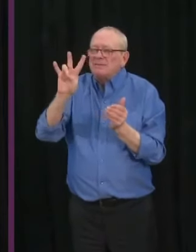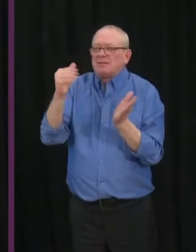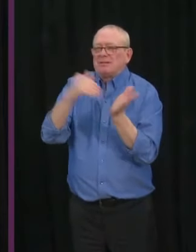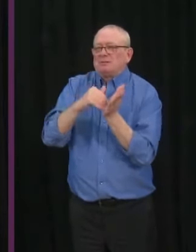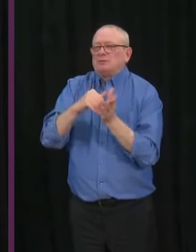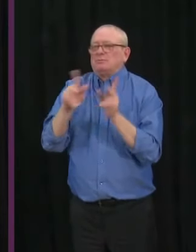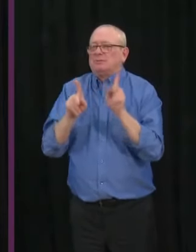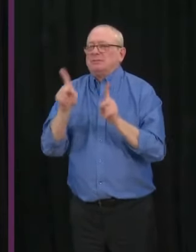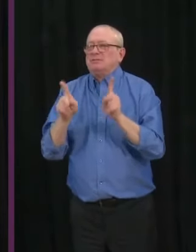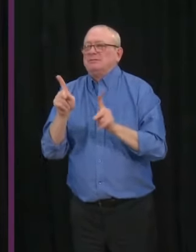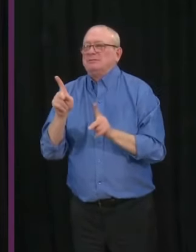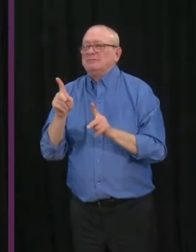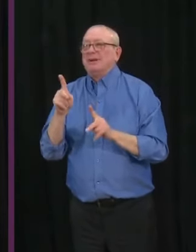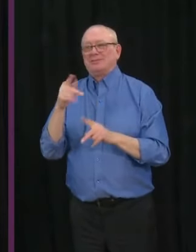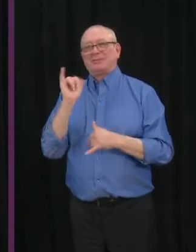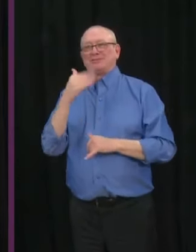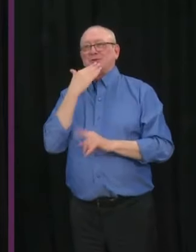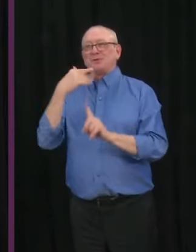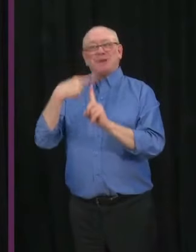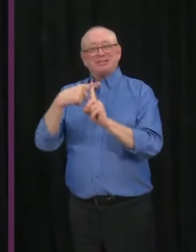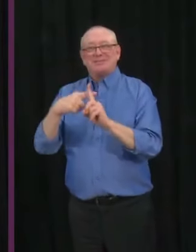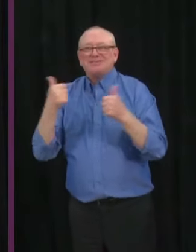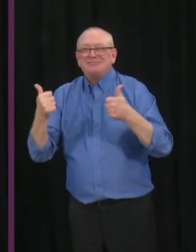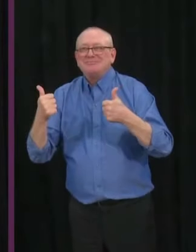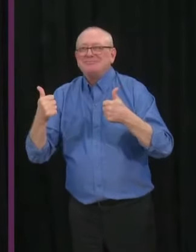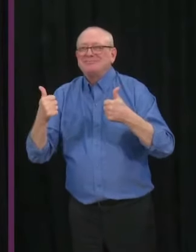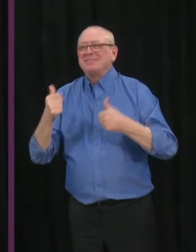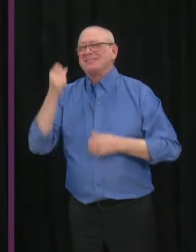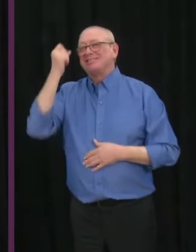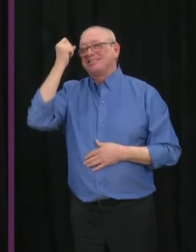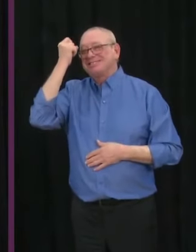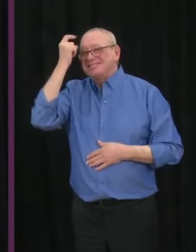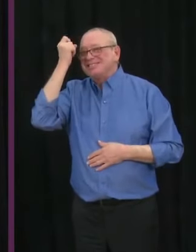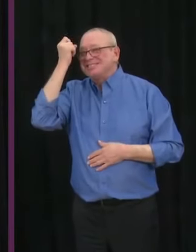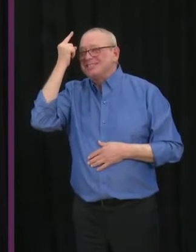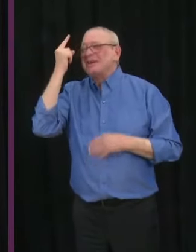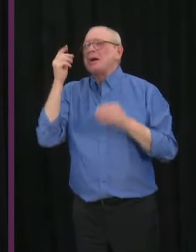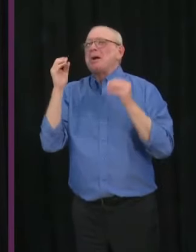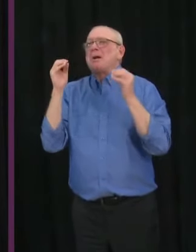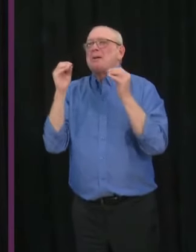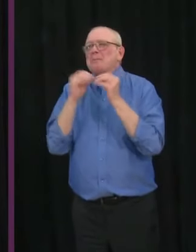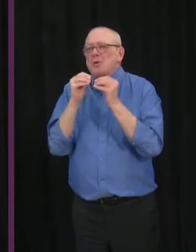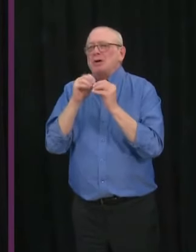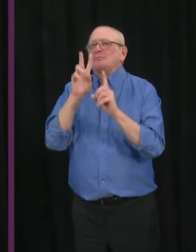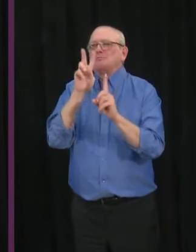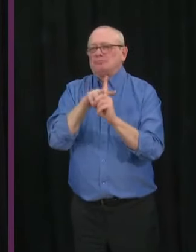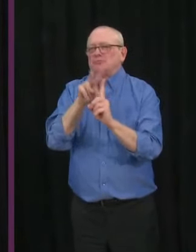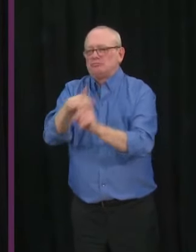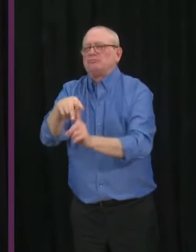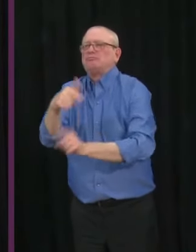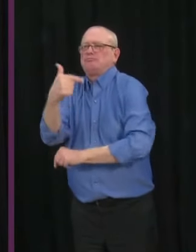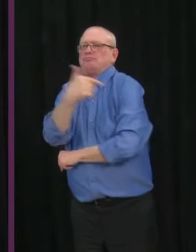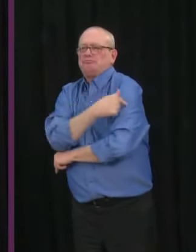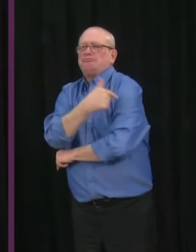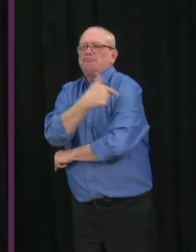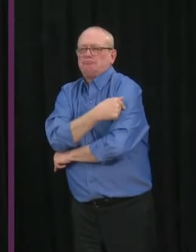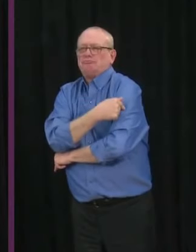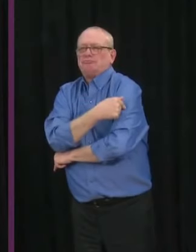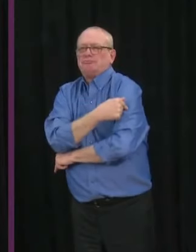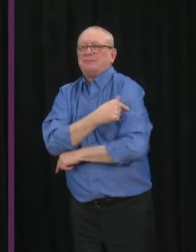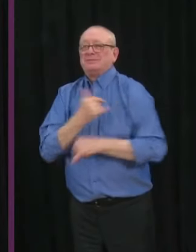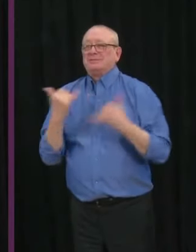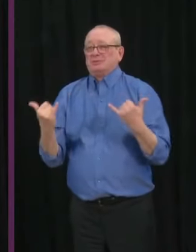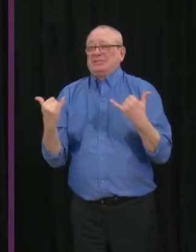However, there are still available bookings for eligible healthcare workers this weekend. As of this morning, we had only